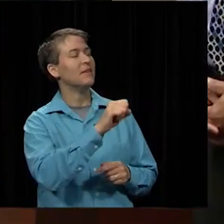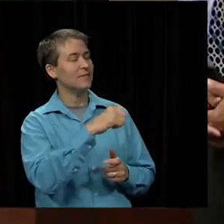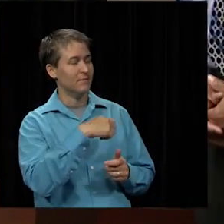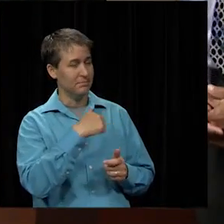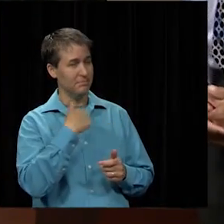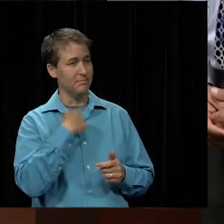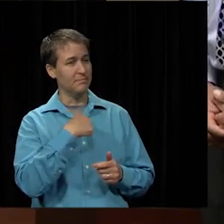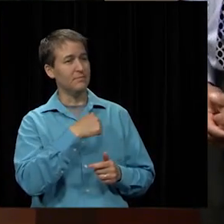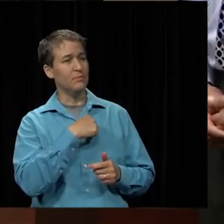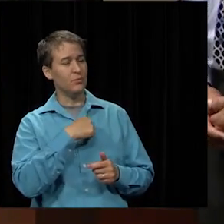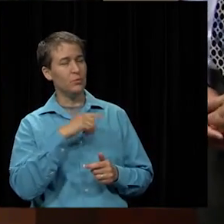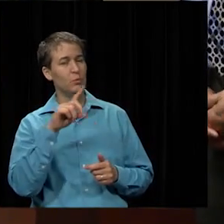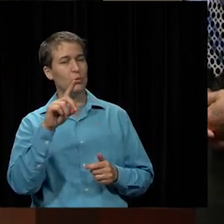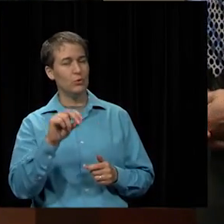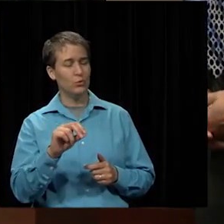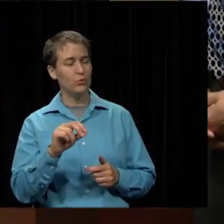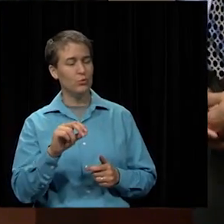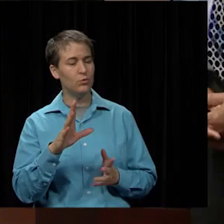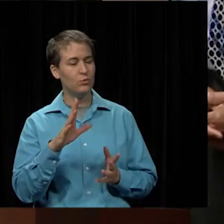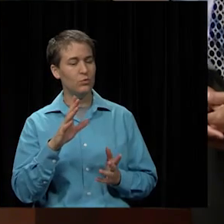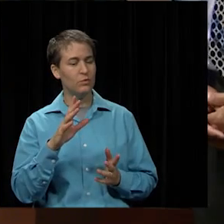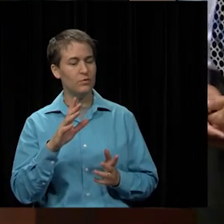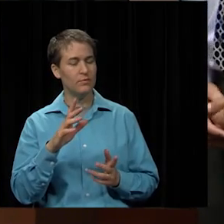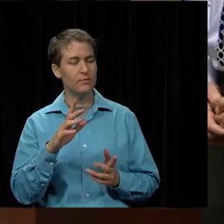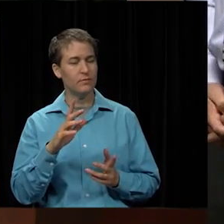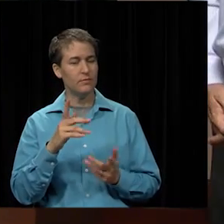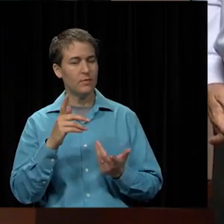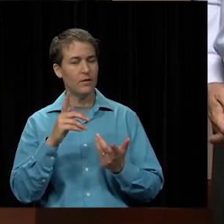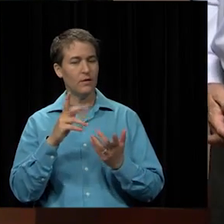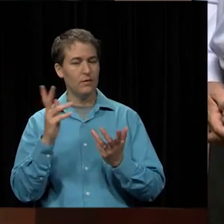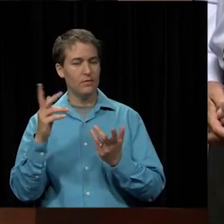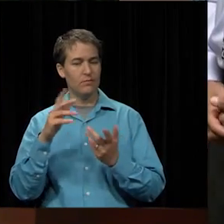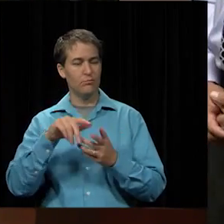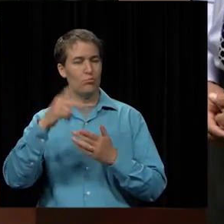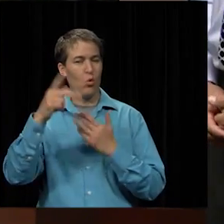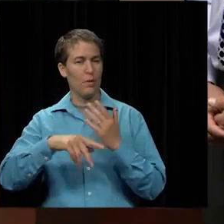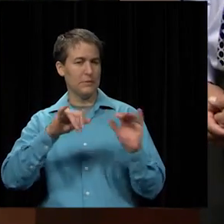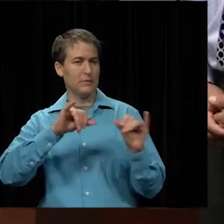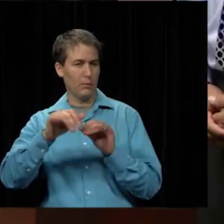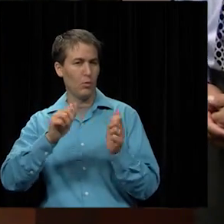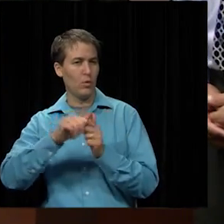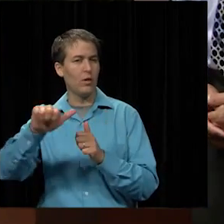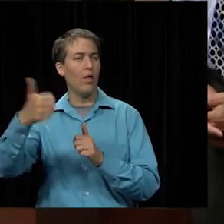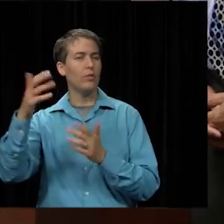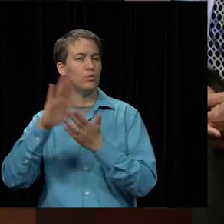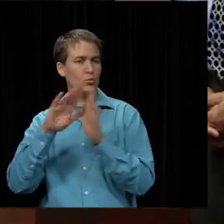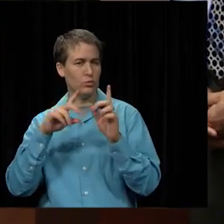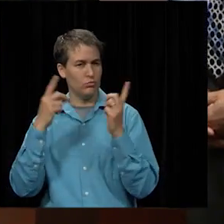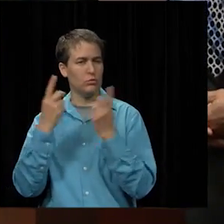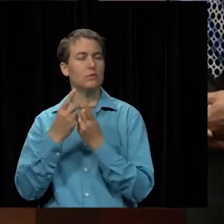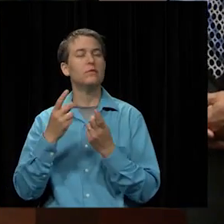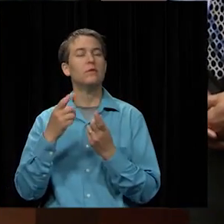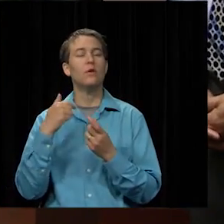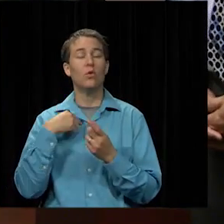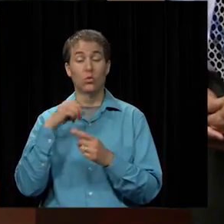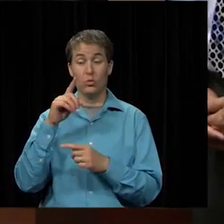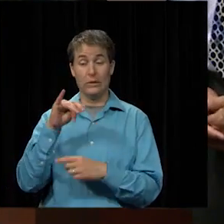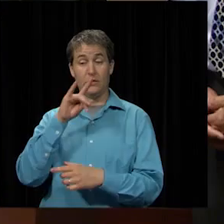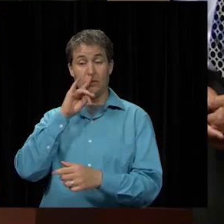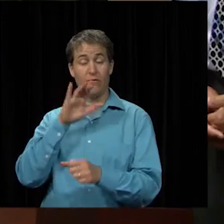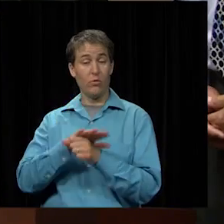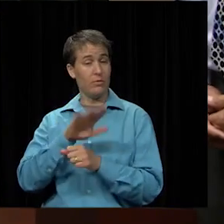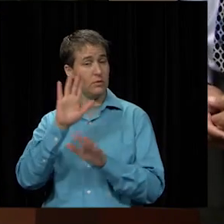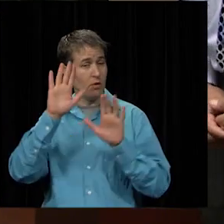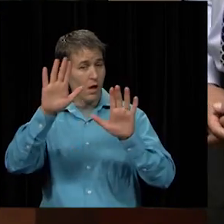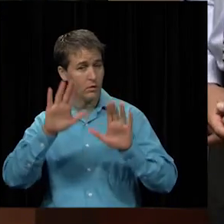We do benchmark programs with other similar districts that we handle and know of, and we did confirm that this program is an